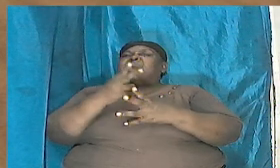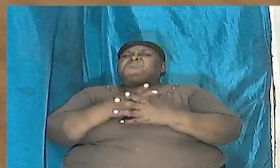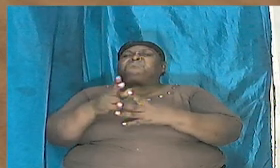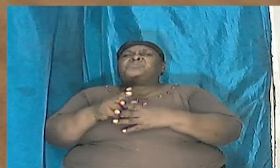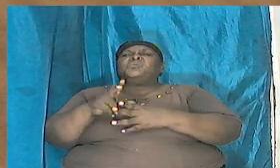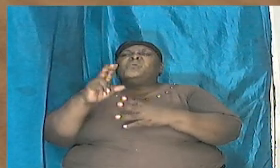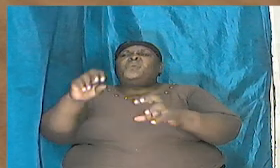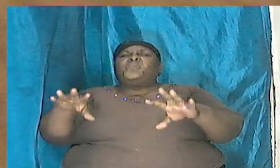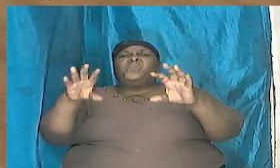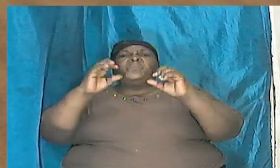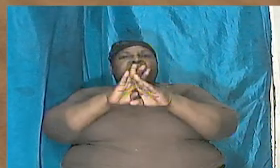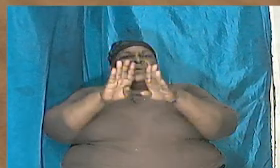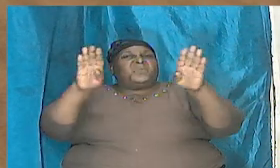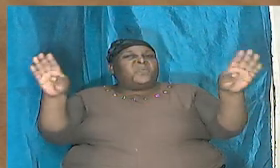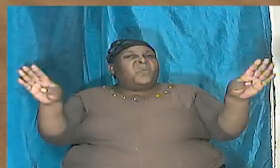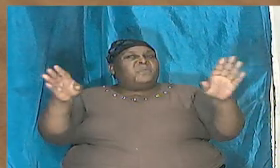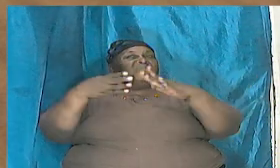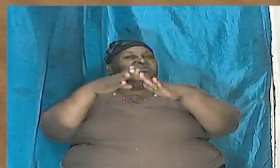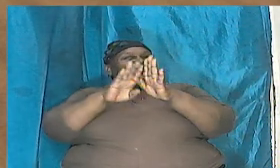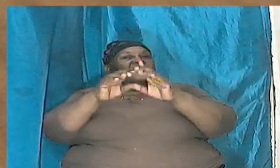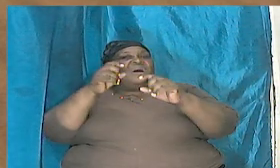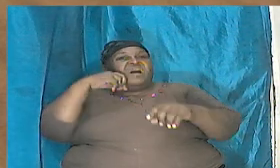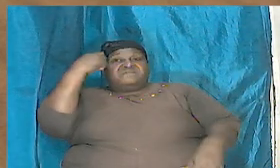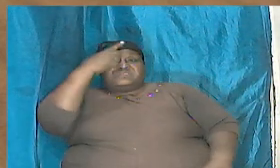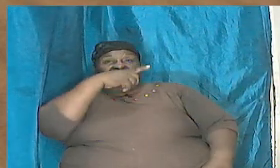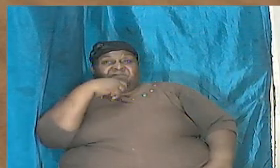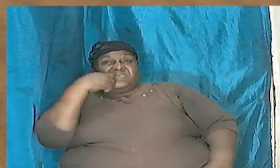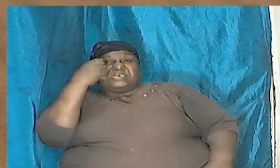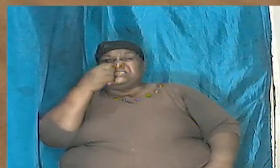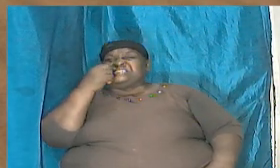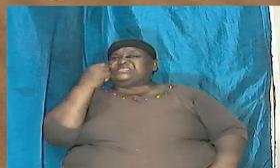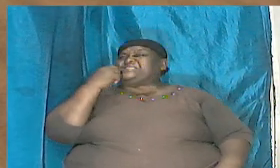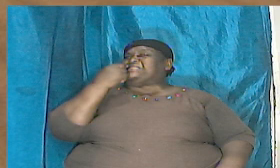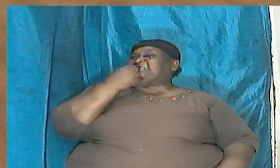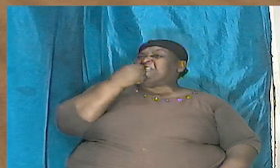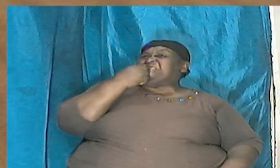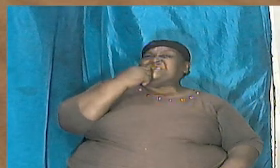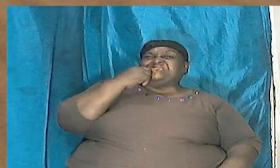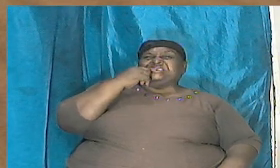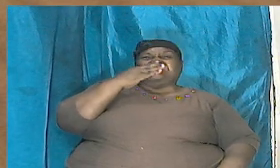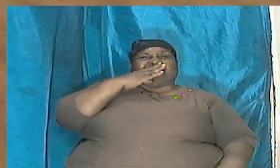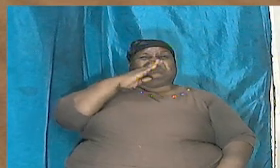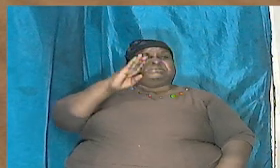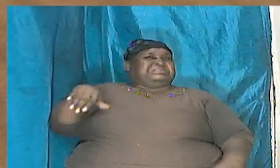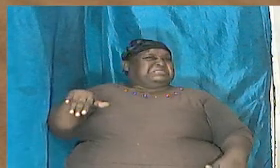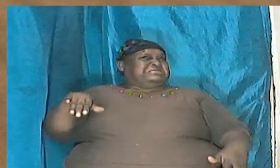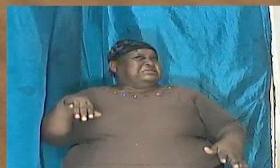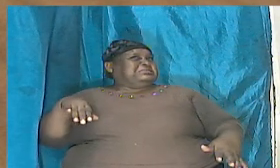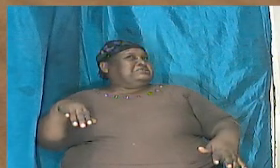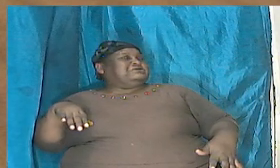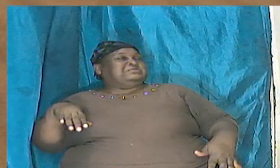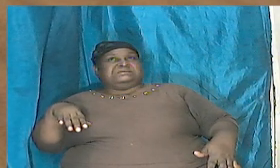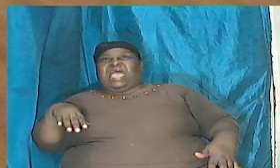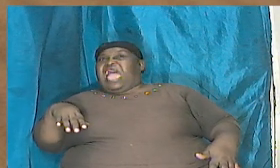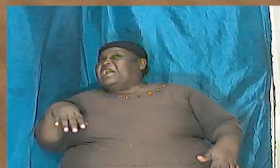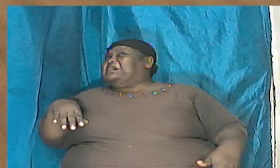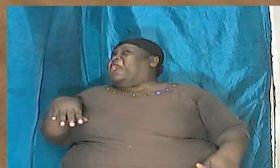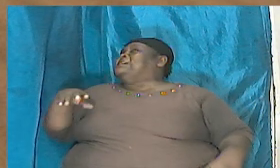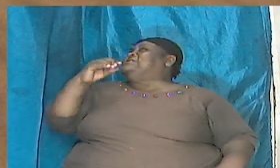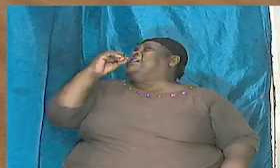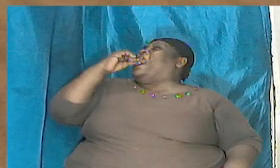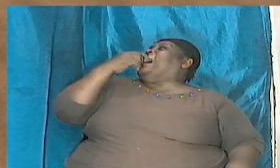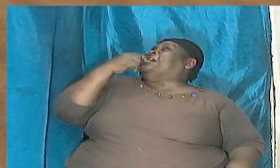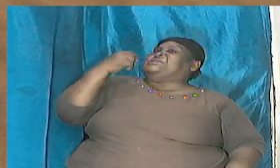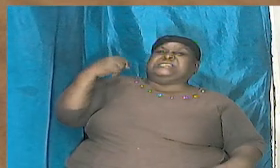who can open the doors of his face his teeth are terrible round about his